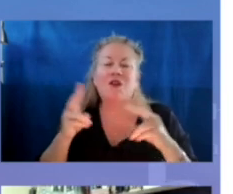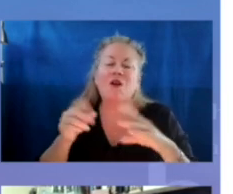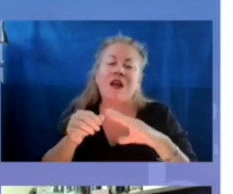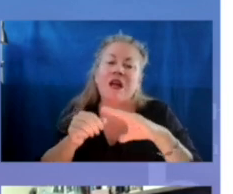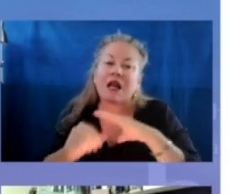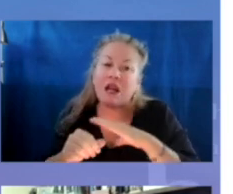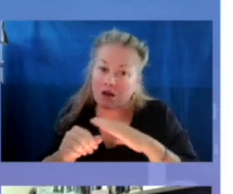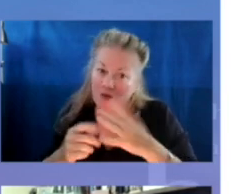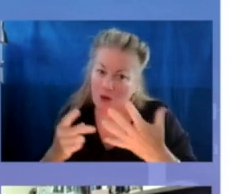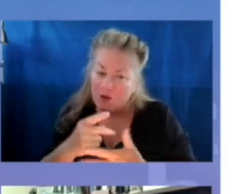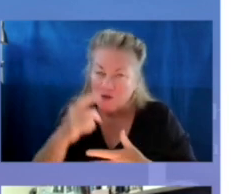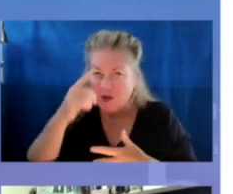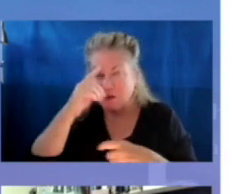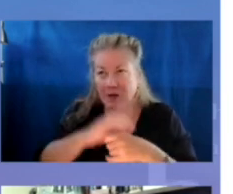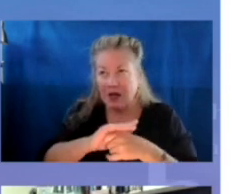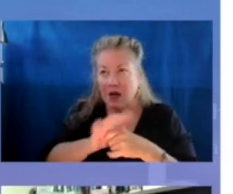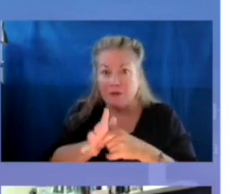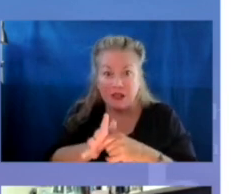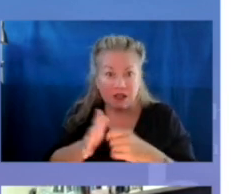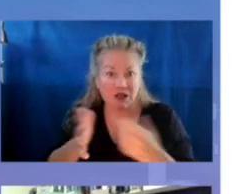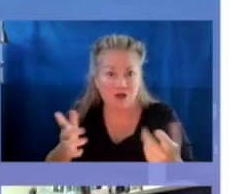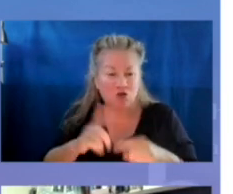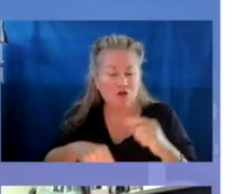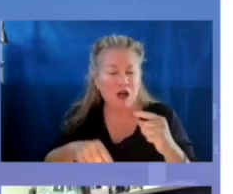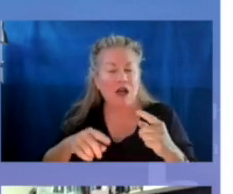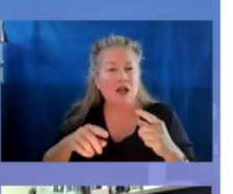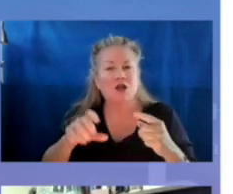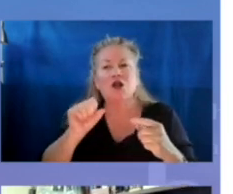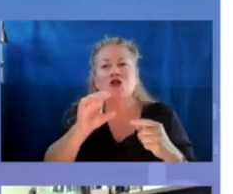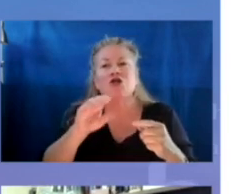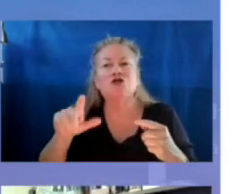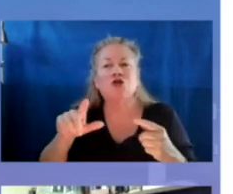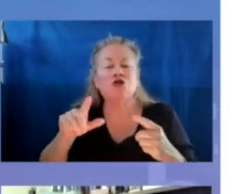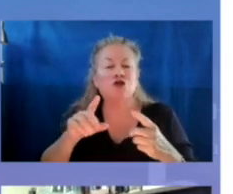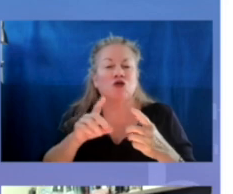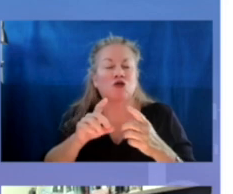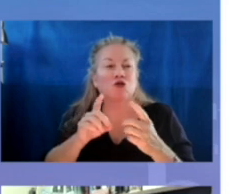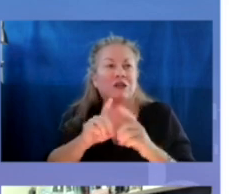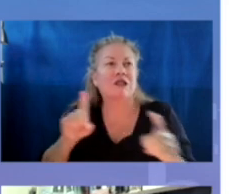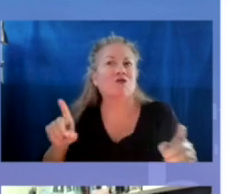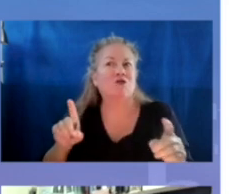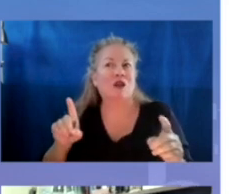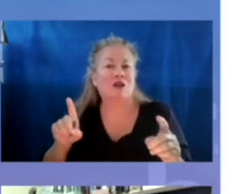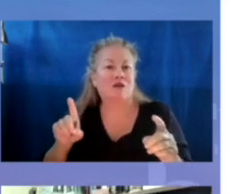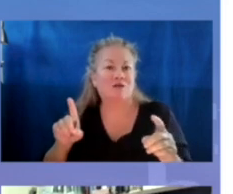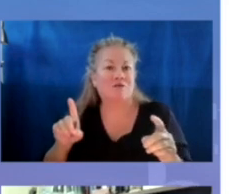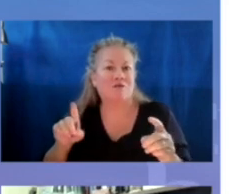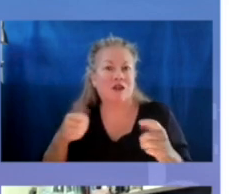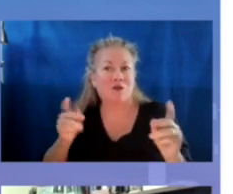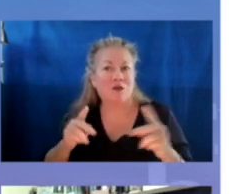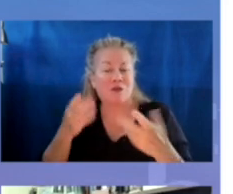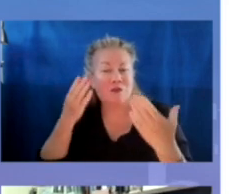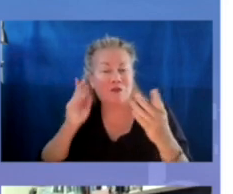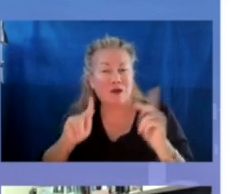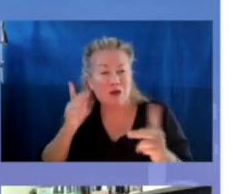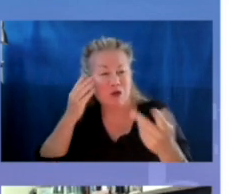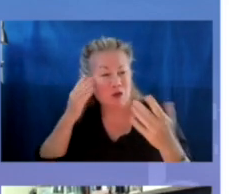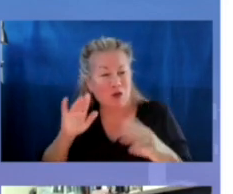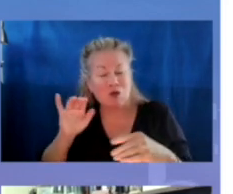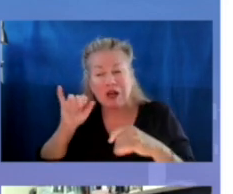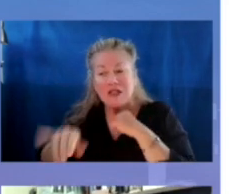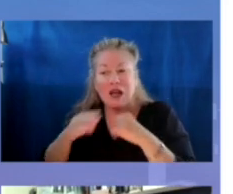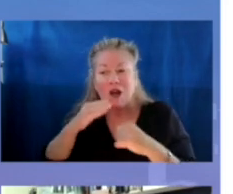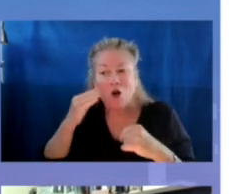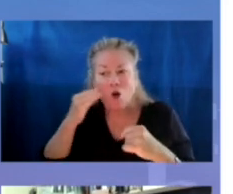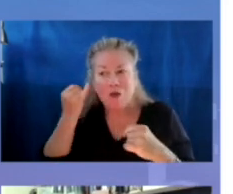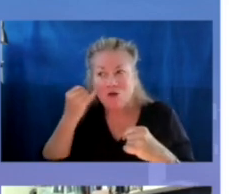population. And if you think about in the pandemic, you can't social distance when you're staying with somebody else, maybe people you don't even know. You can't stay at home